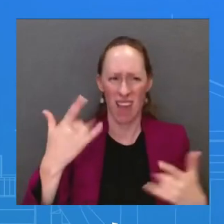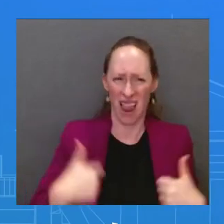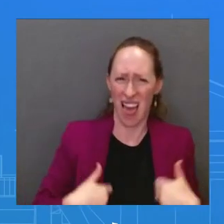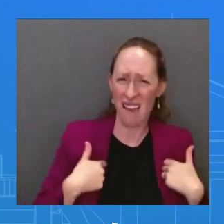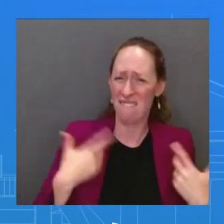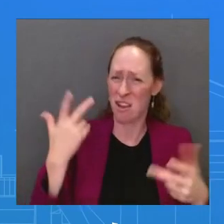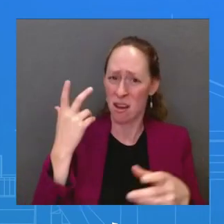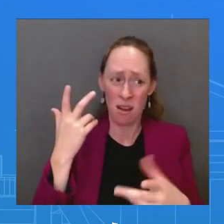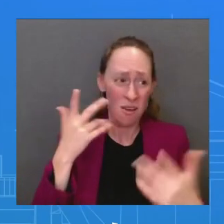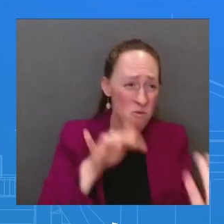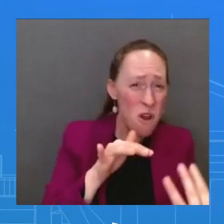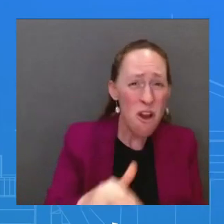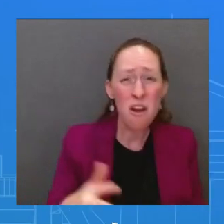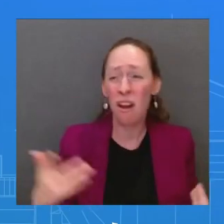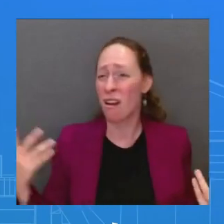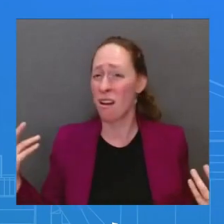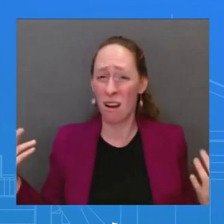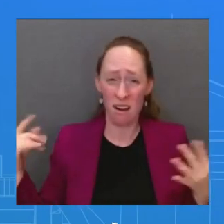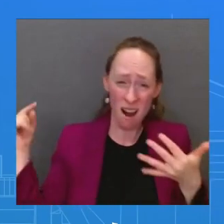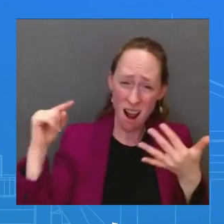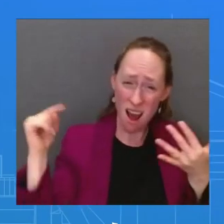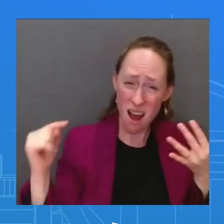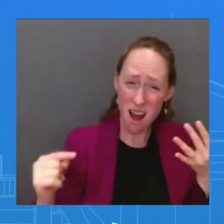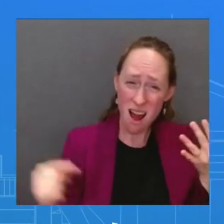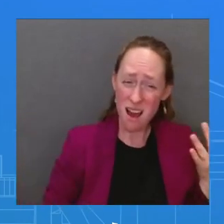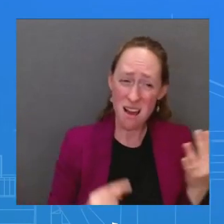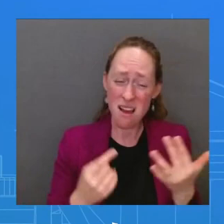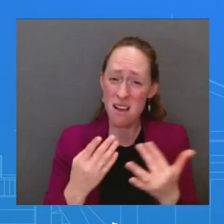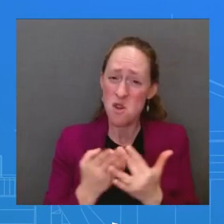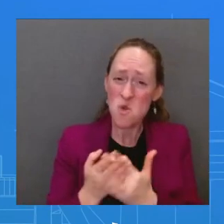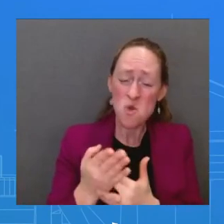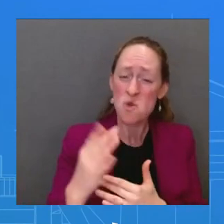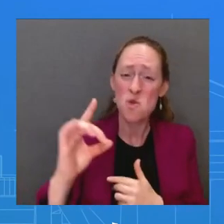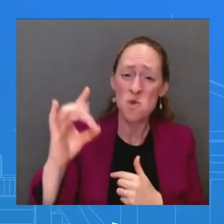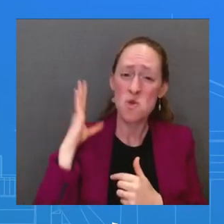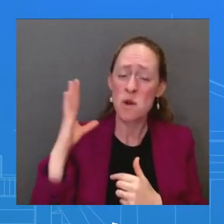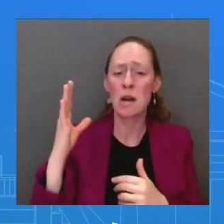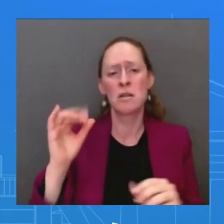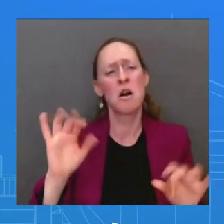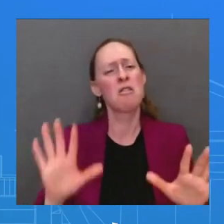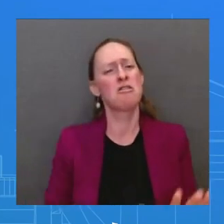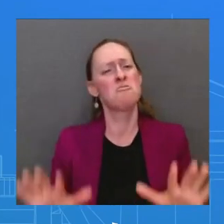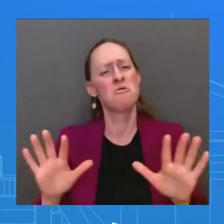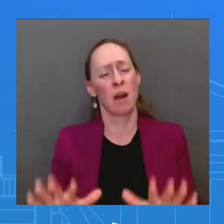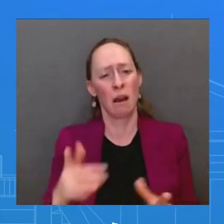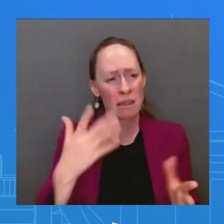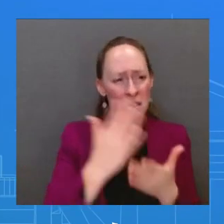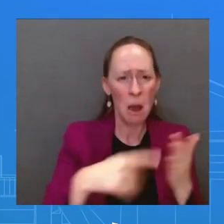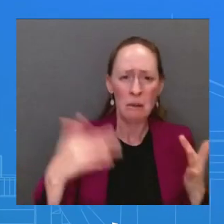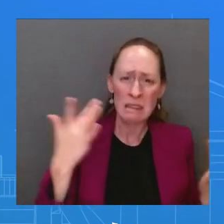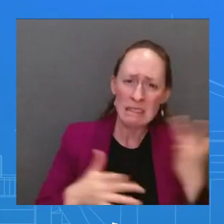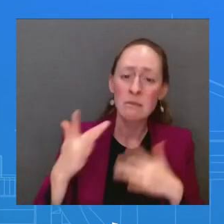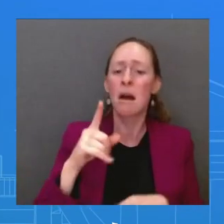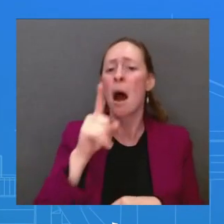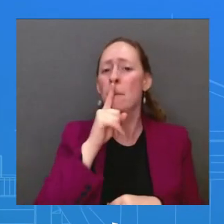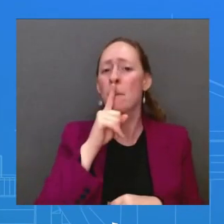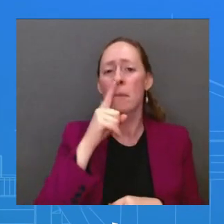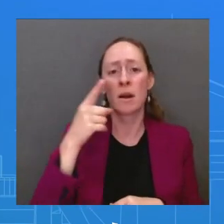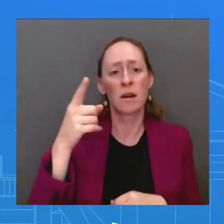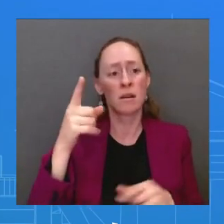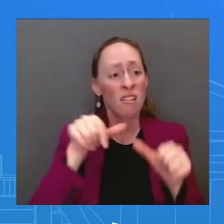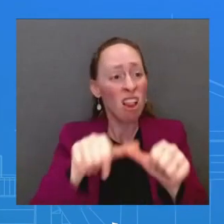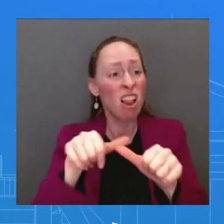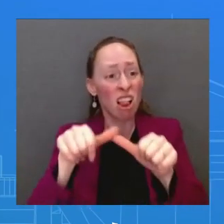put to work. That's not against anybody. That is not a negative agenda. That is an affirmative agenda, a positive agenda, and one that's been embraced not just by the United